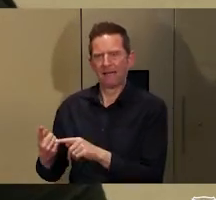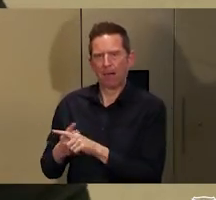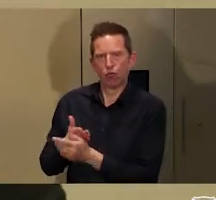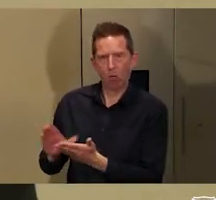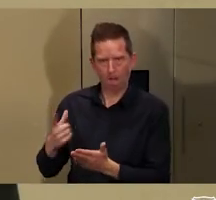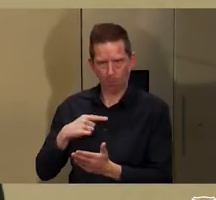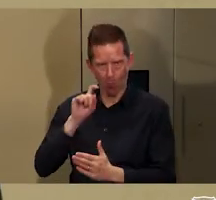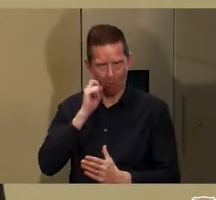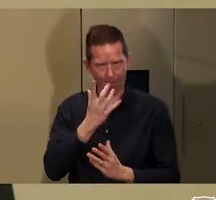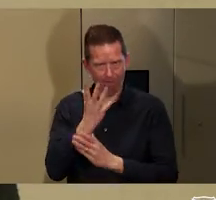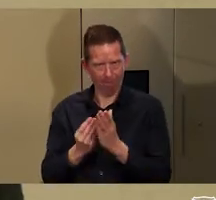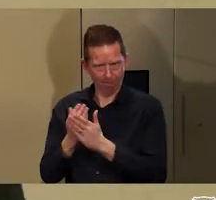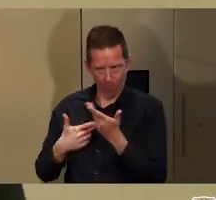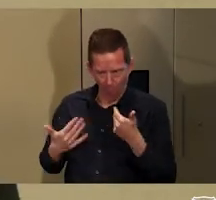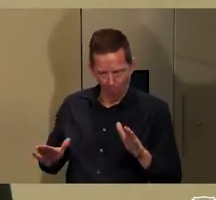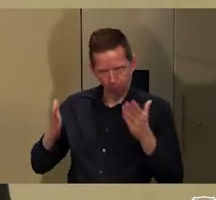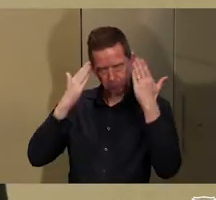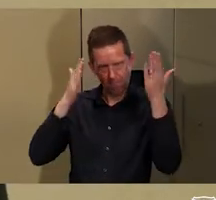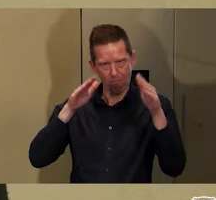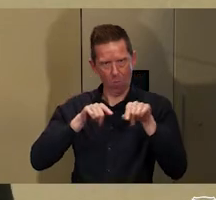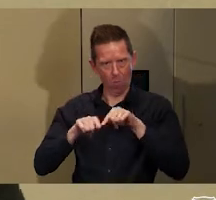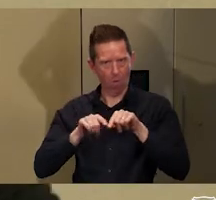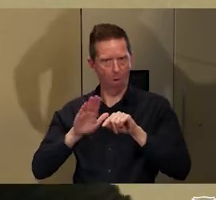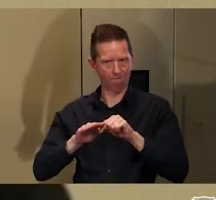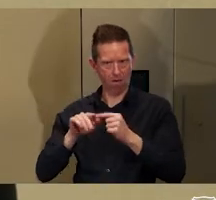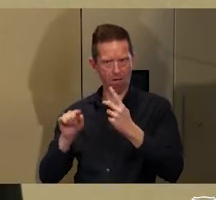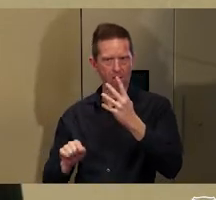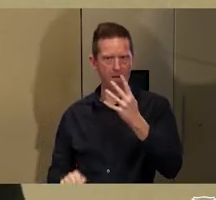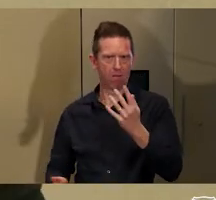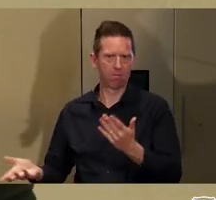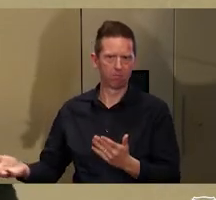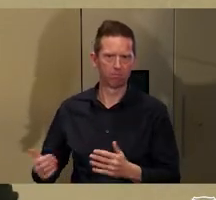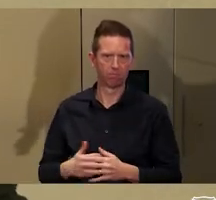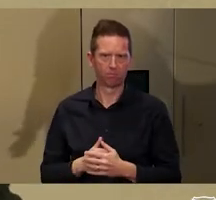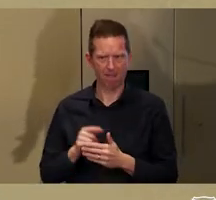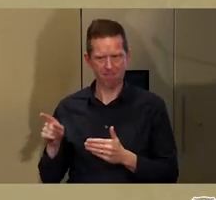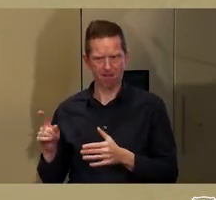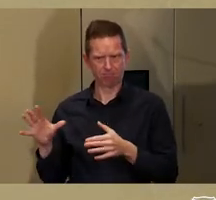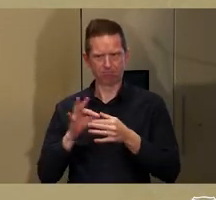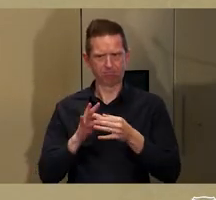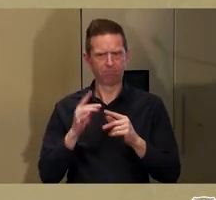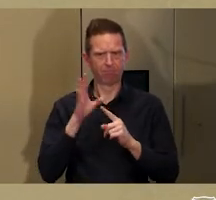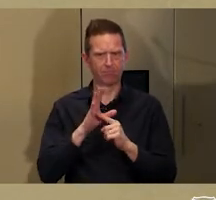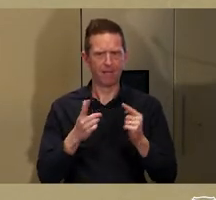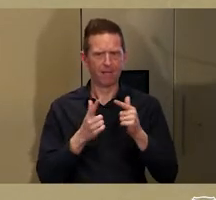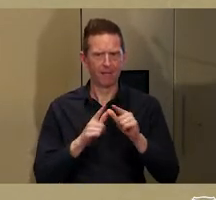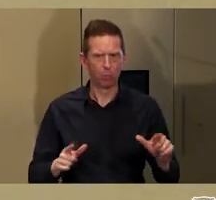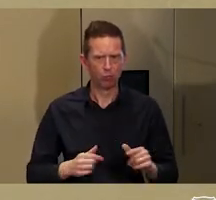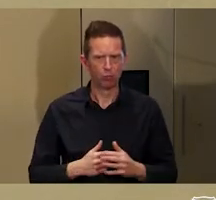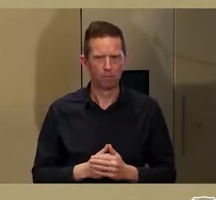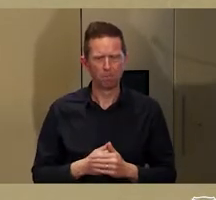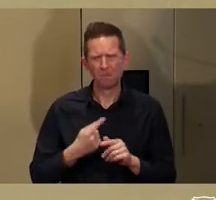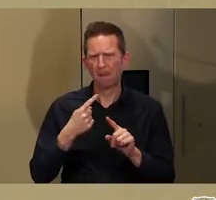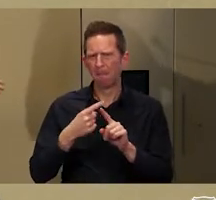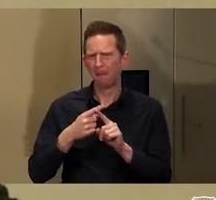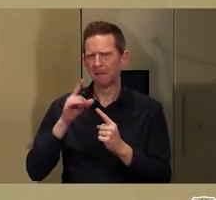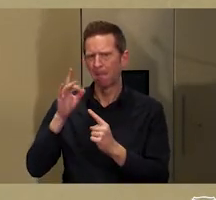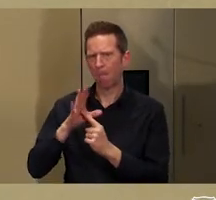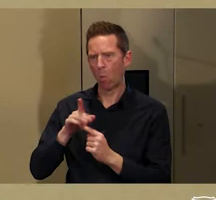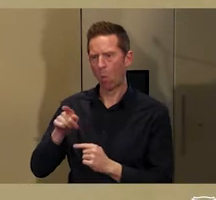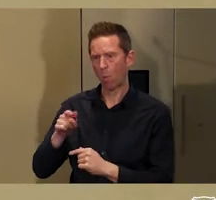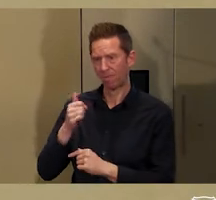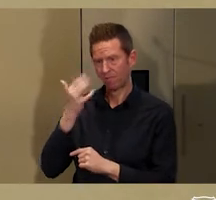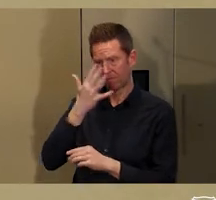of this important knowledge that's tied up in language. And, of course, then it's also crucially important that Indigenous languages be